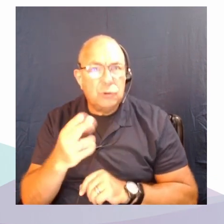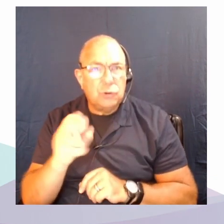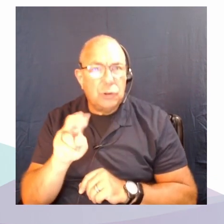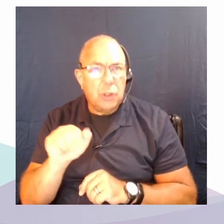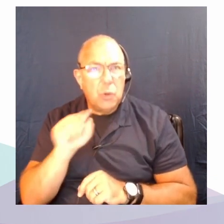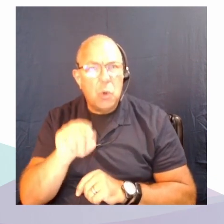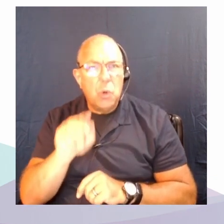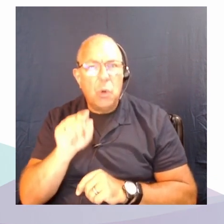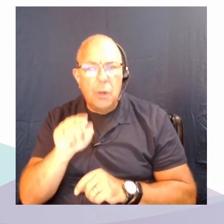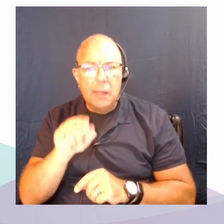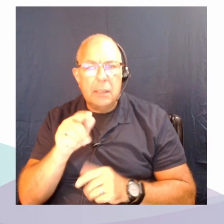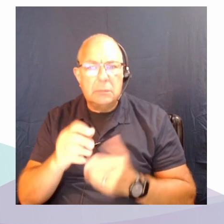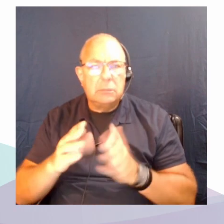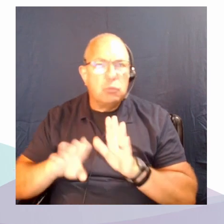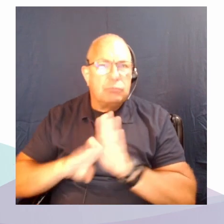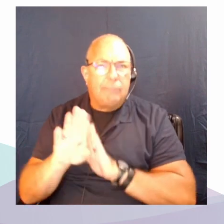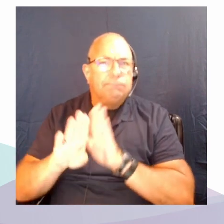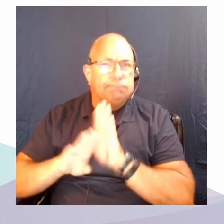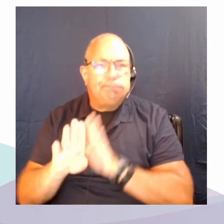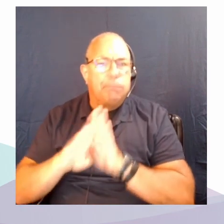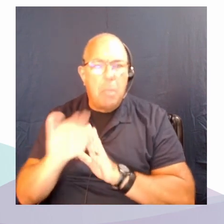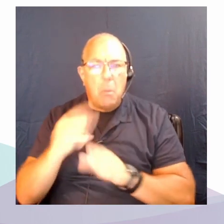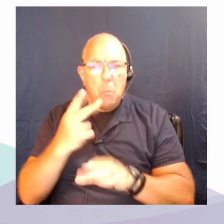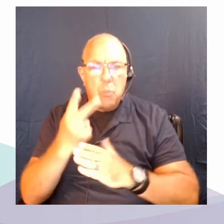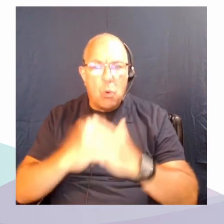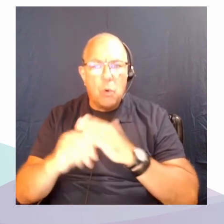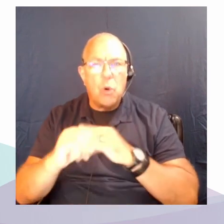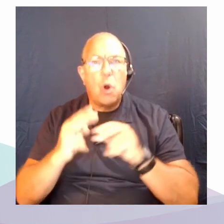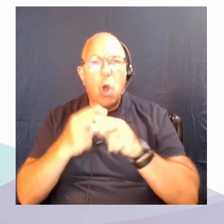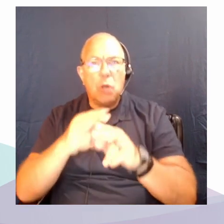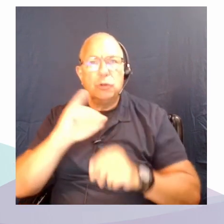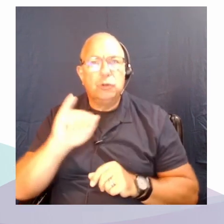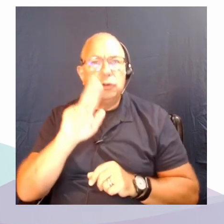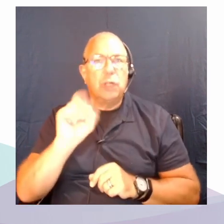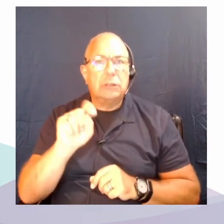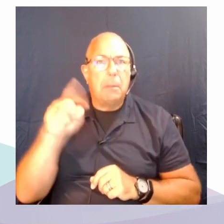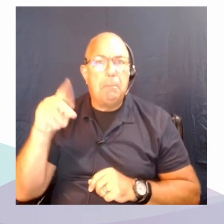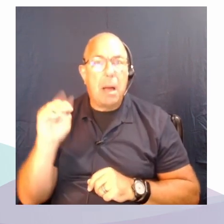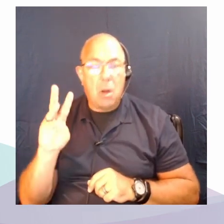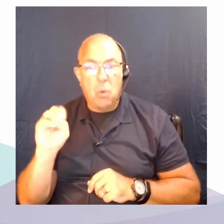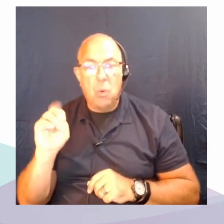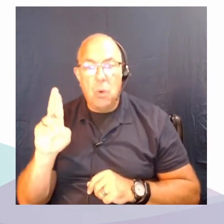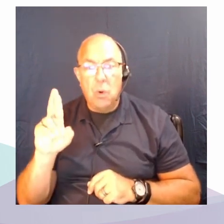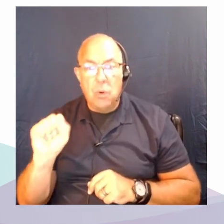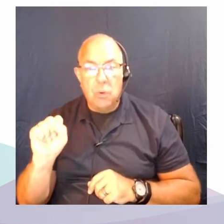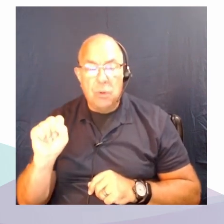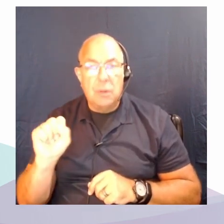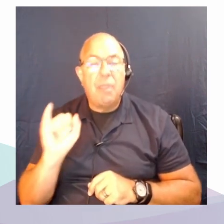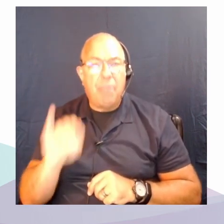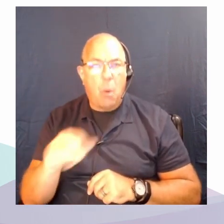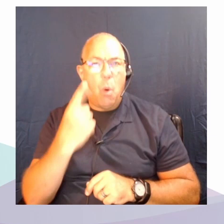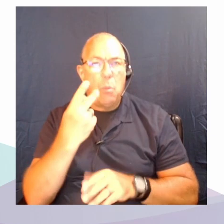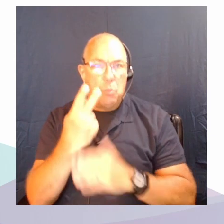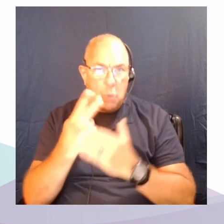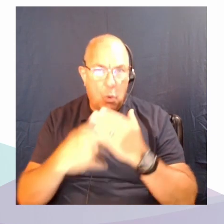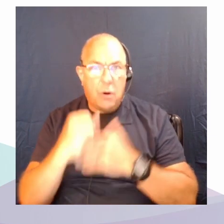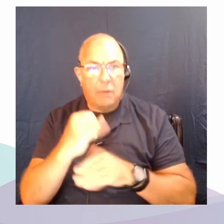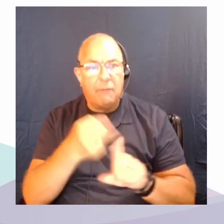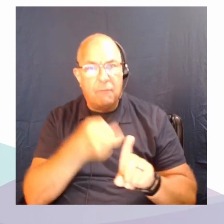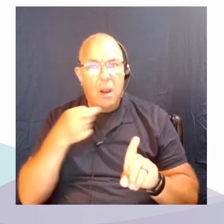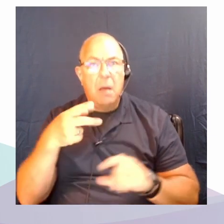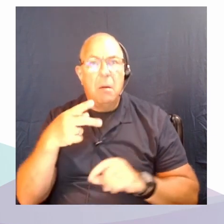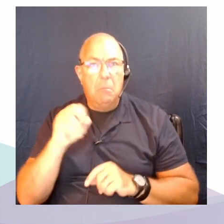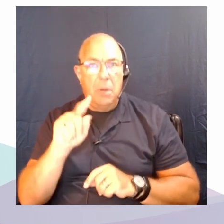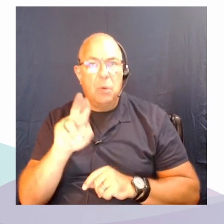of the project called Just Powers. So Just Powers is a project that grew out of Petro Cultures. It